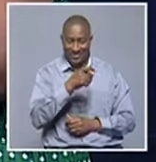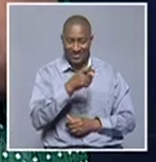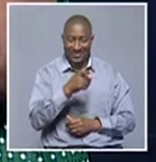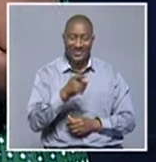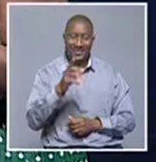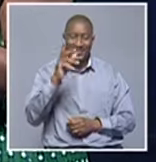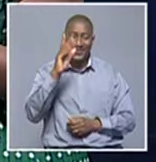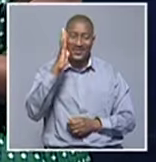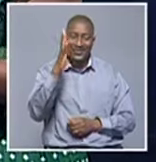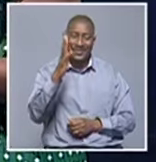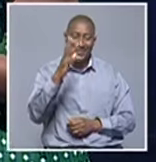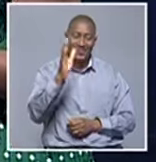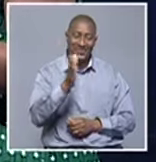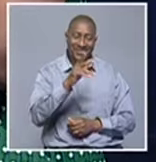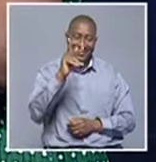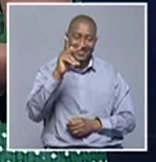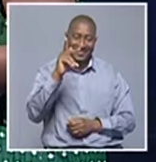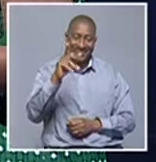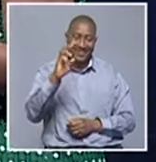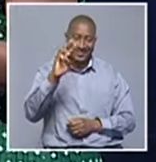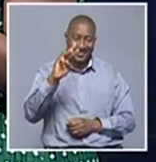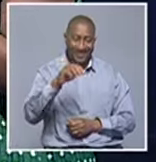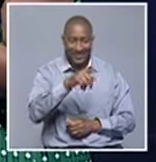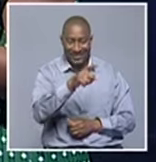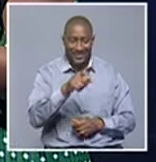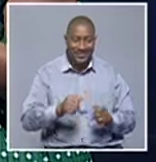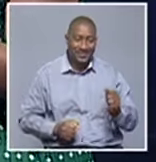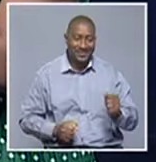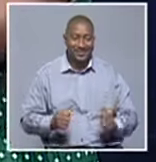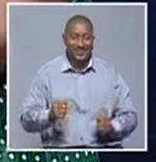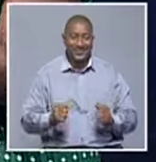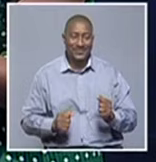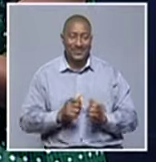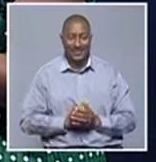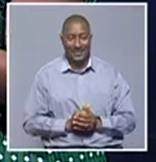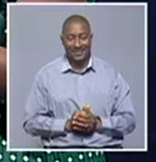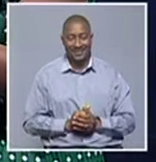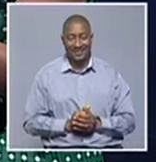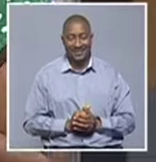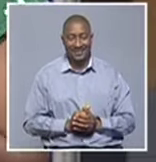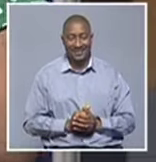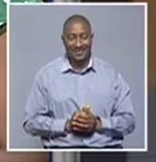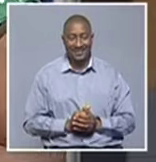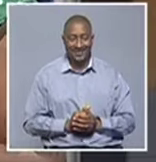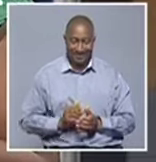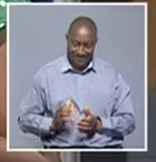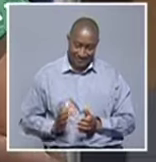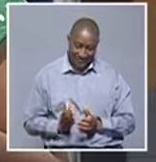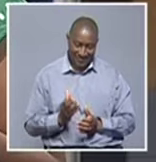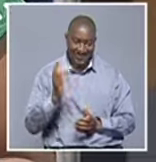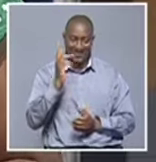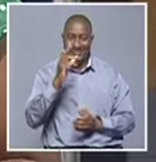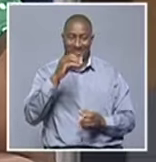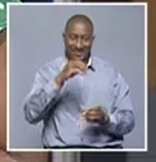so basically if you want to come and meet that she will be there so we also want to take out our personality so that they can engage with